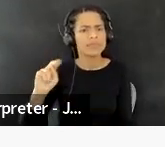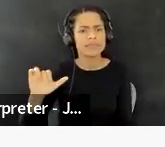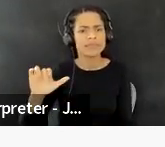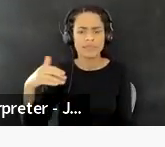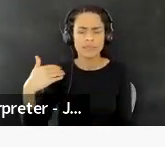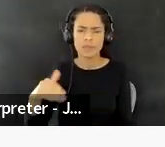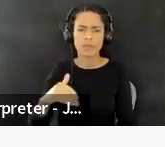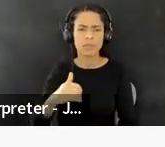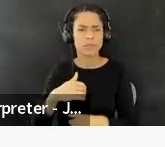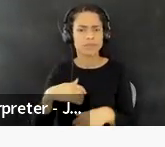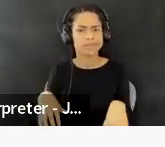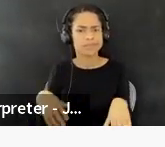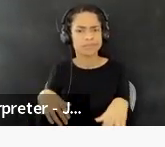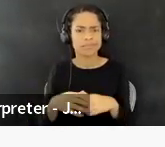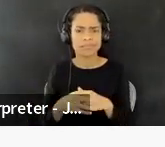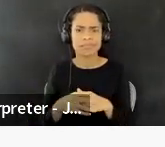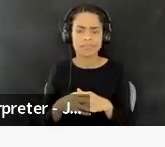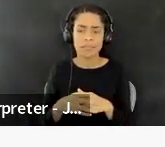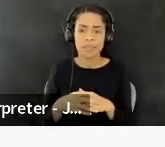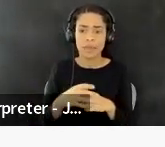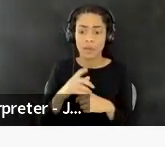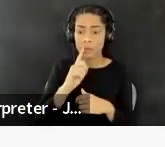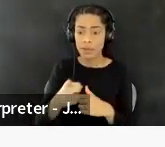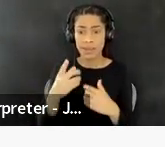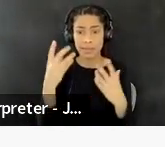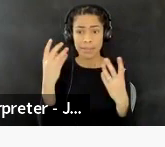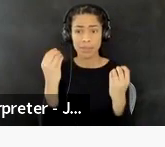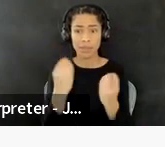it's, it's really beautiful to, um,